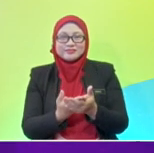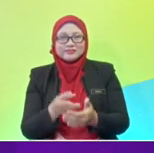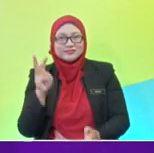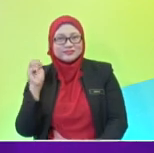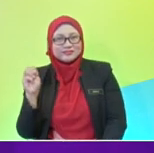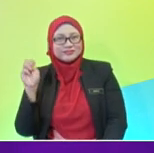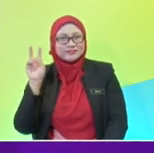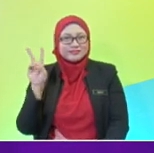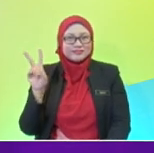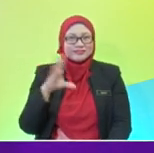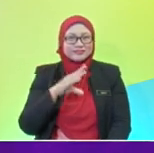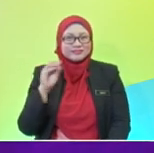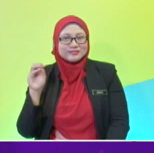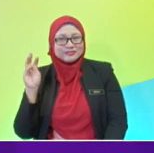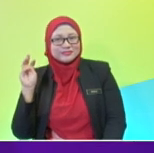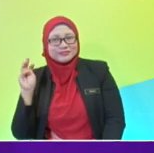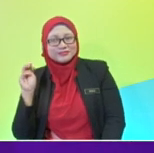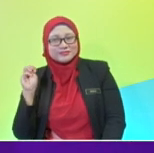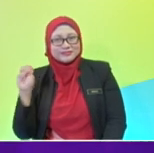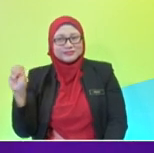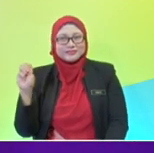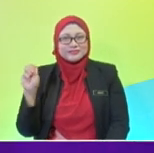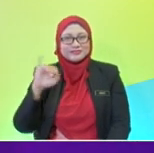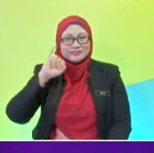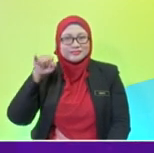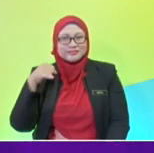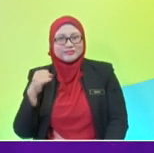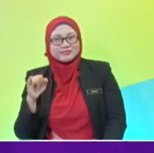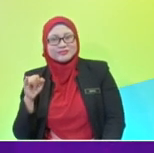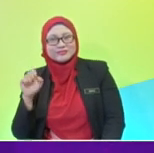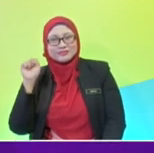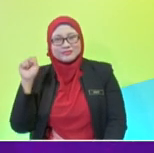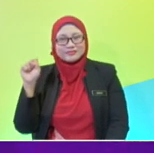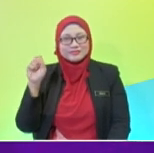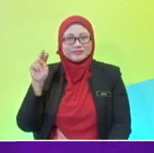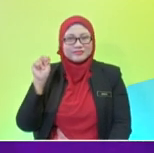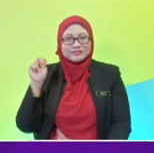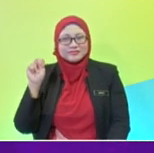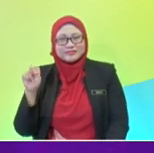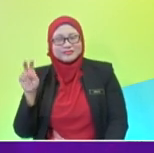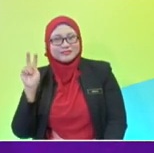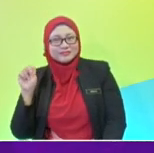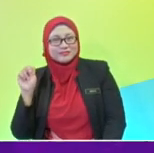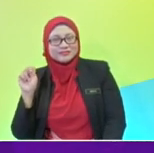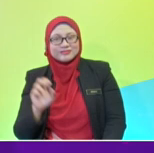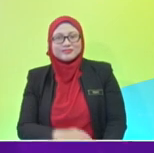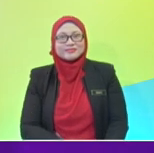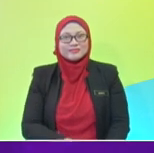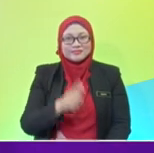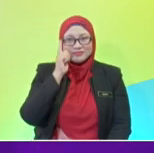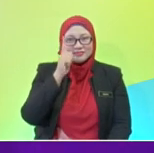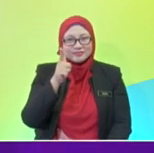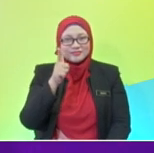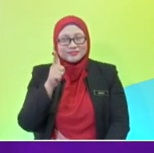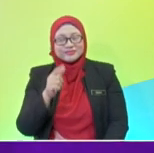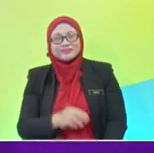Venus, Earth and Mars. Jupiter, Saturn, Uranus, Neptune. Look at the eight planet from the